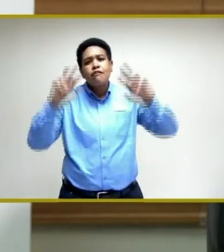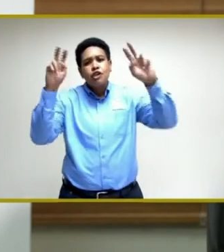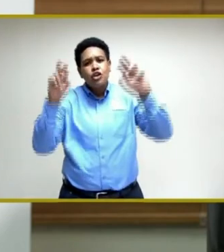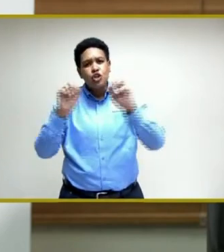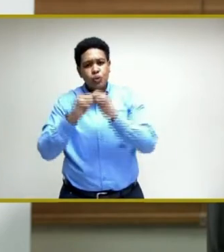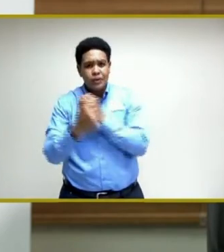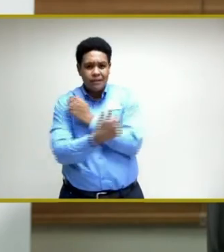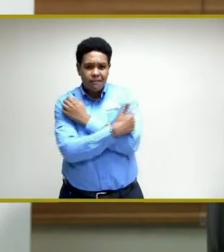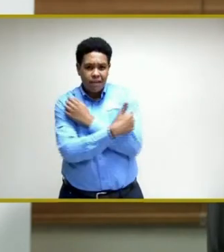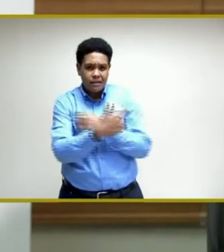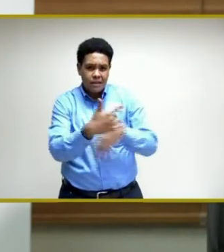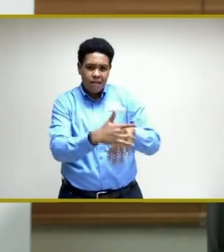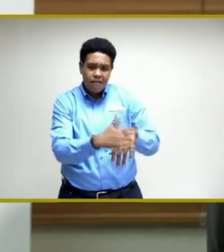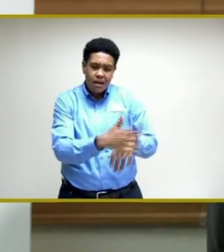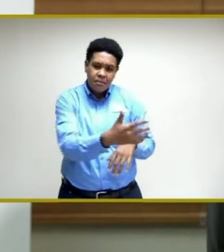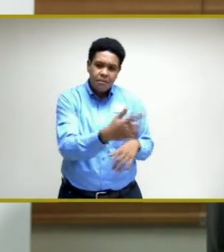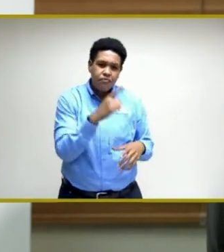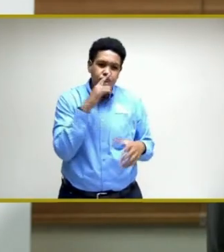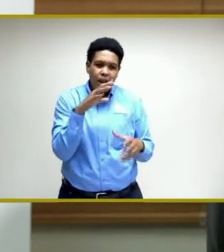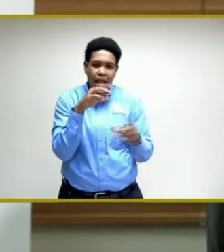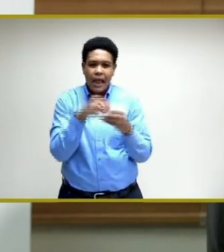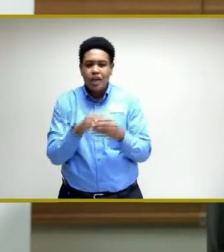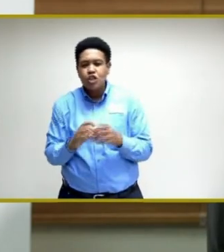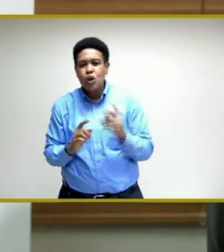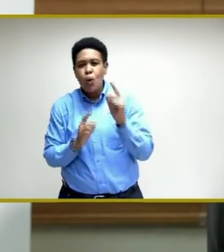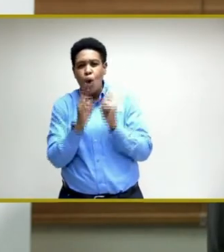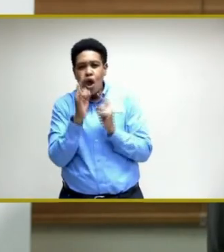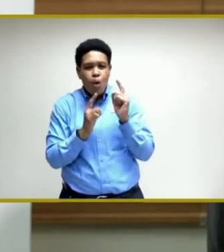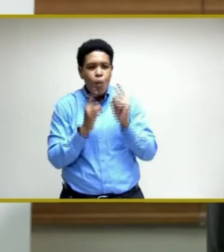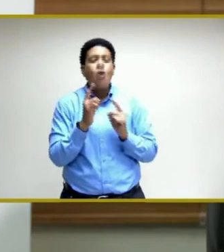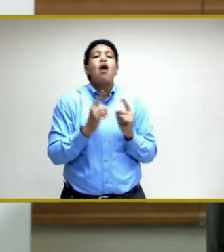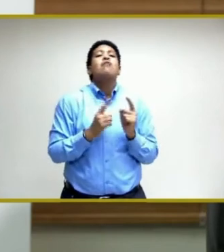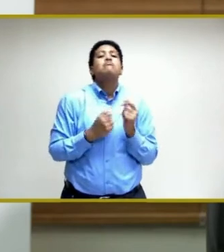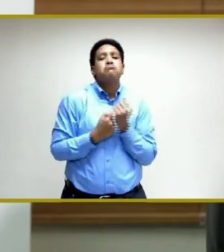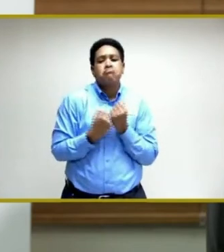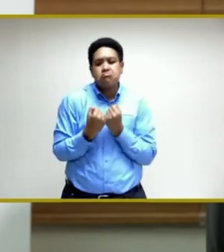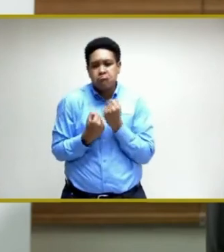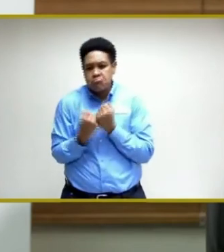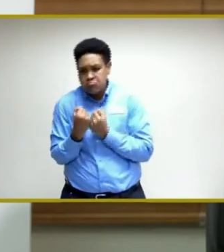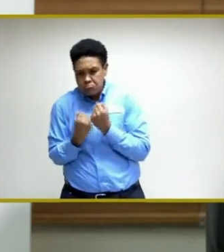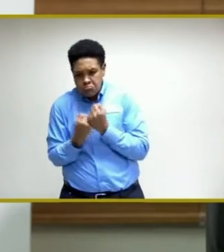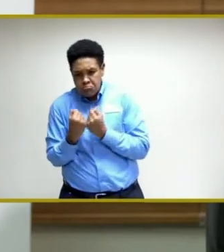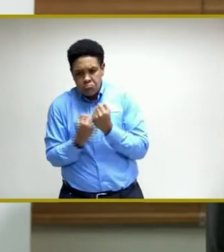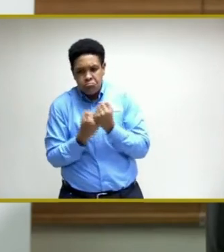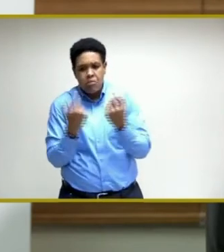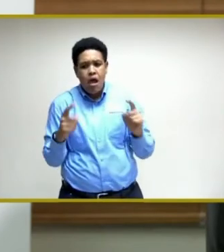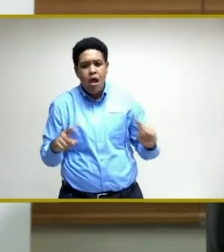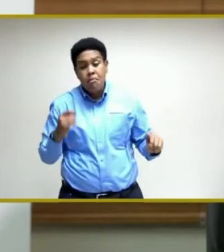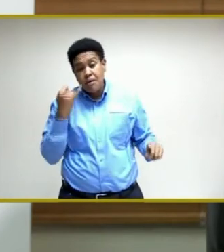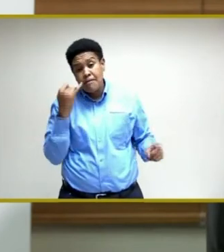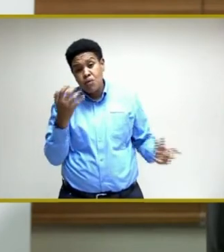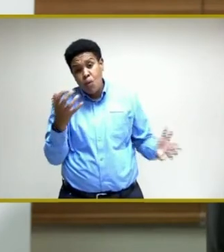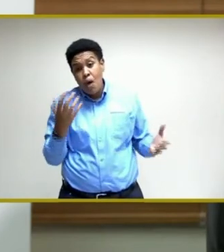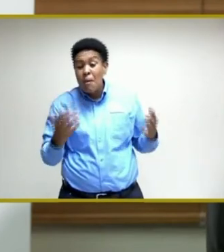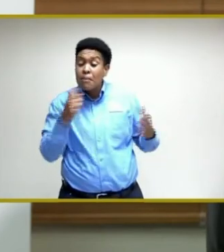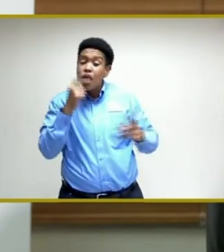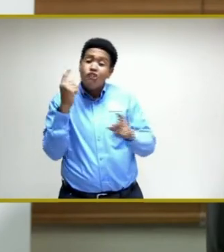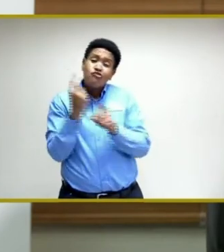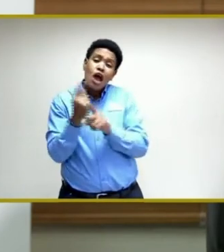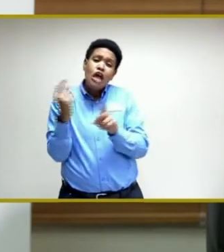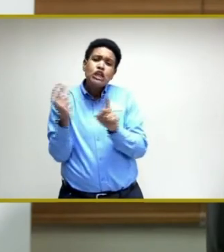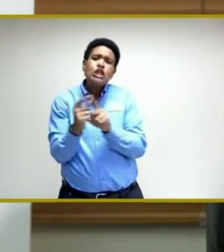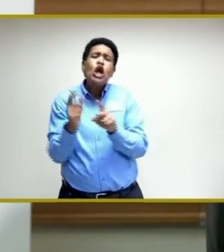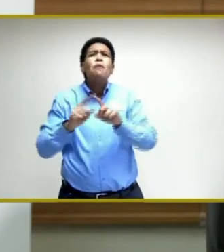the vaccine. Engage in one-on-one, hand-to-hand combat, if you will. Maybe not the right terminology. But really